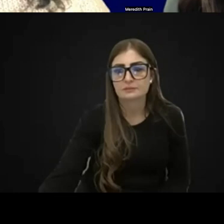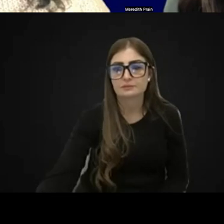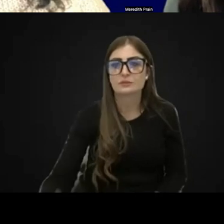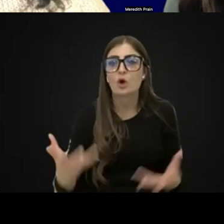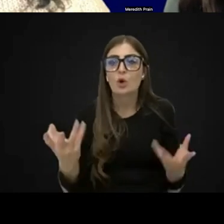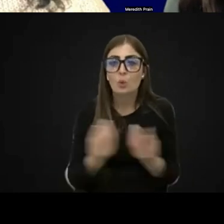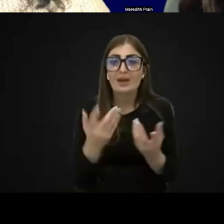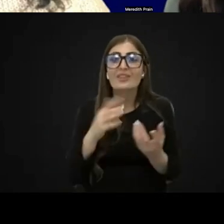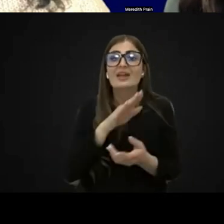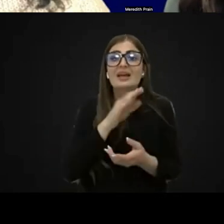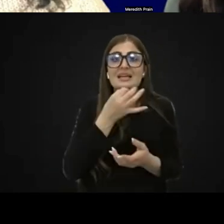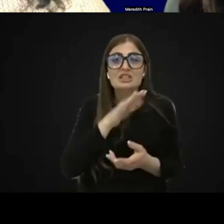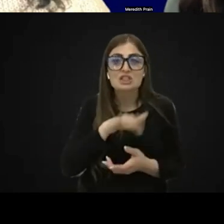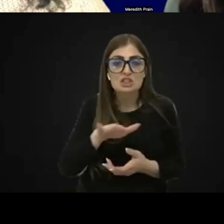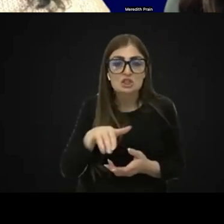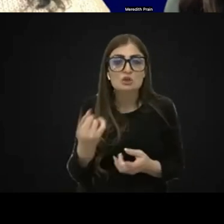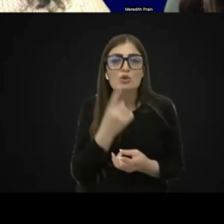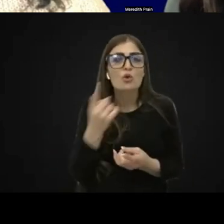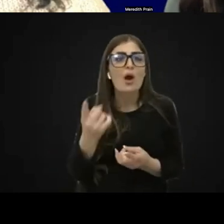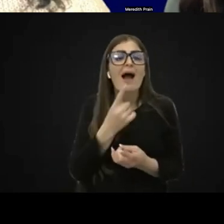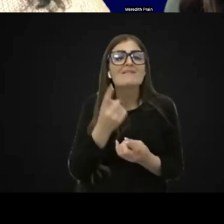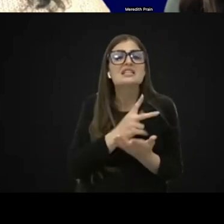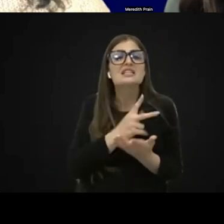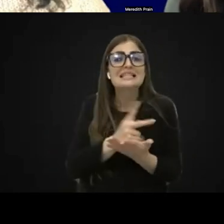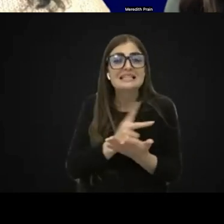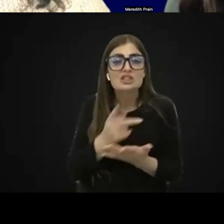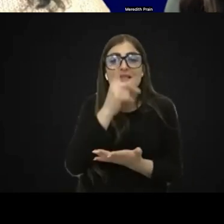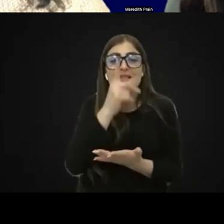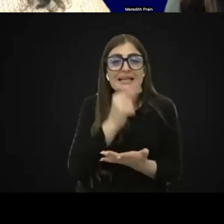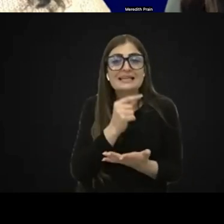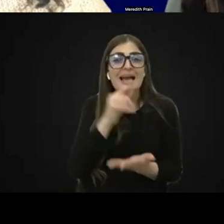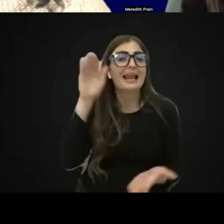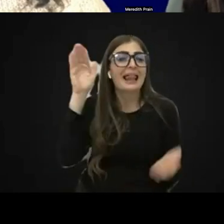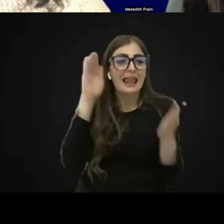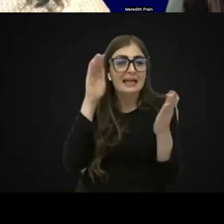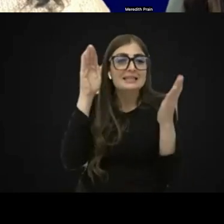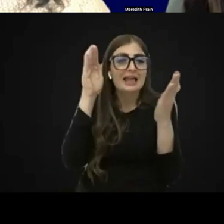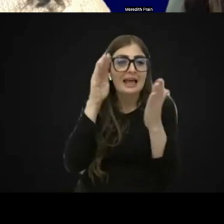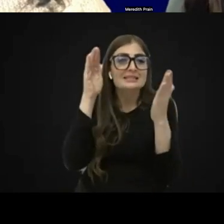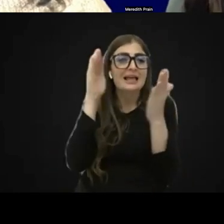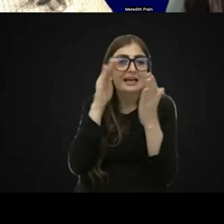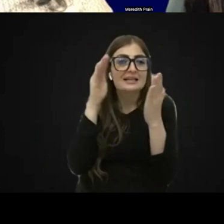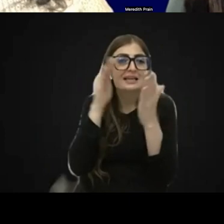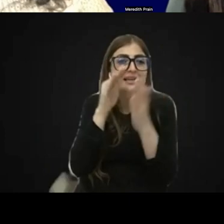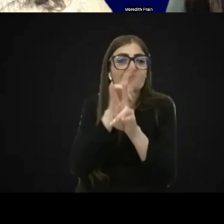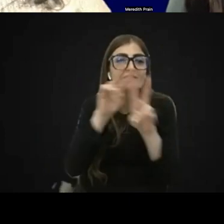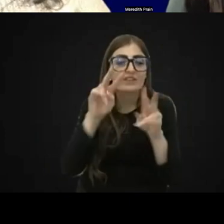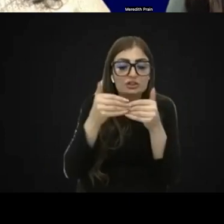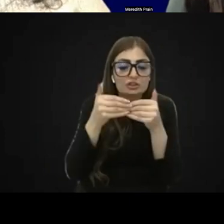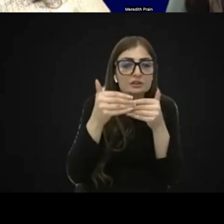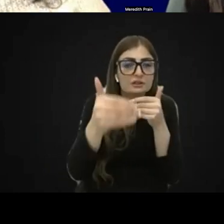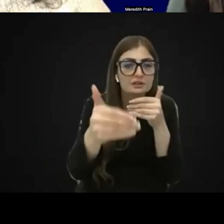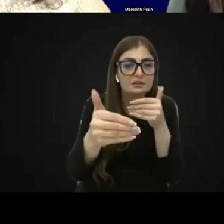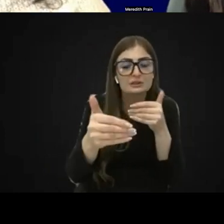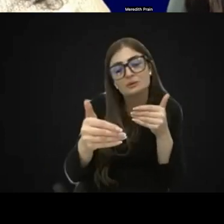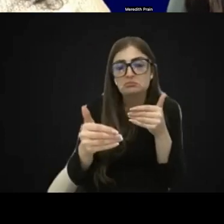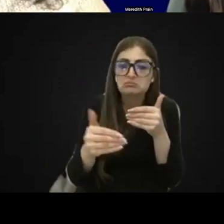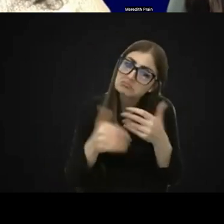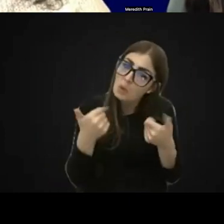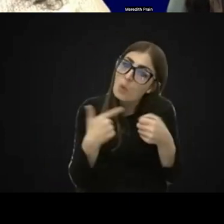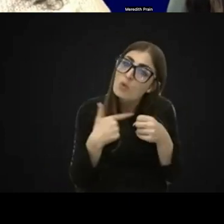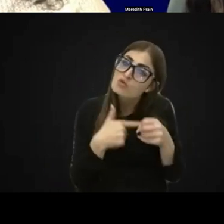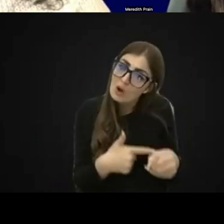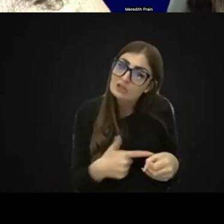this result in reduction in vision over time? It's a really good question.